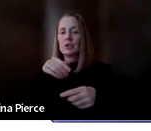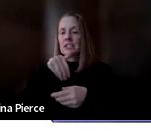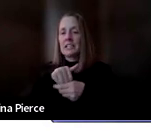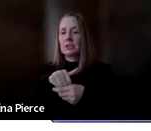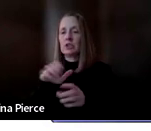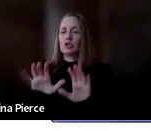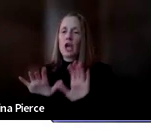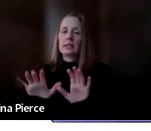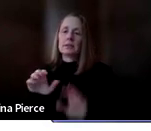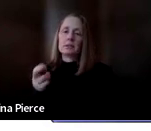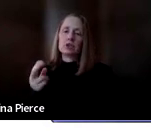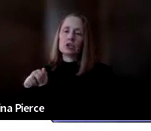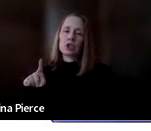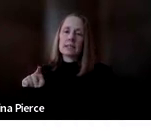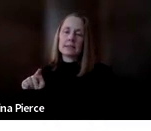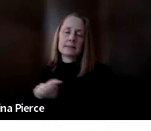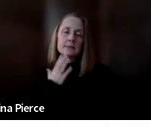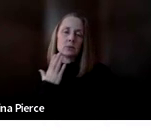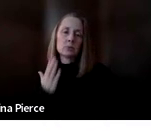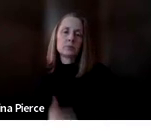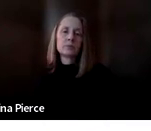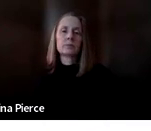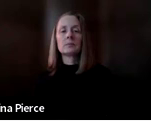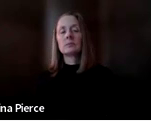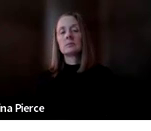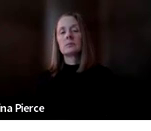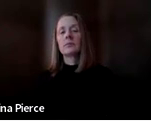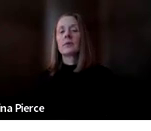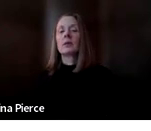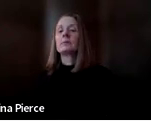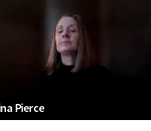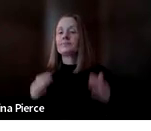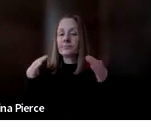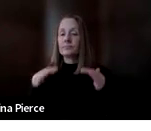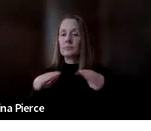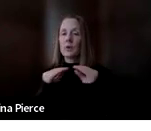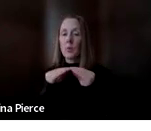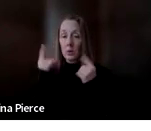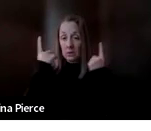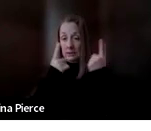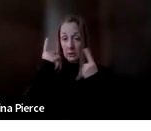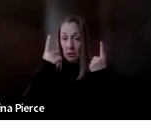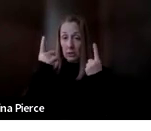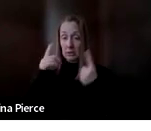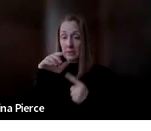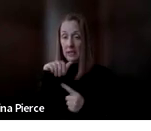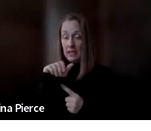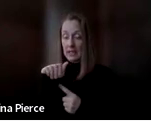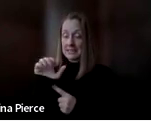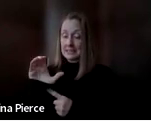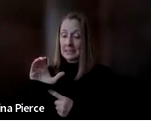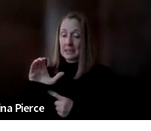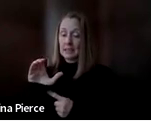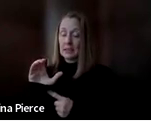Okay, let's see here. Consider more considerations of AAC selection. So as I mentioned